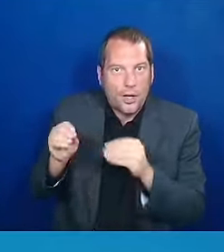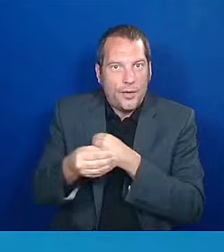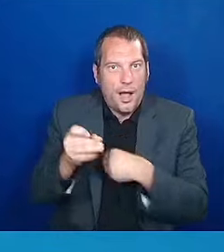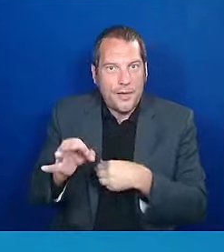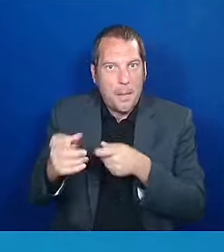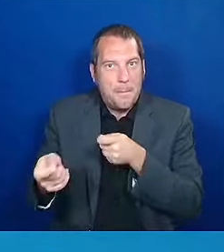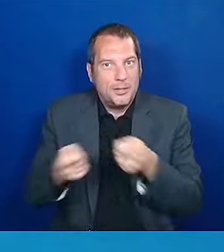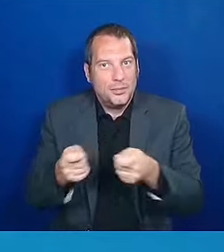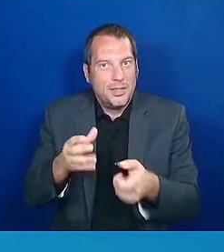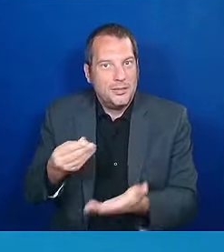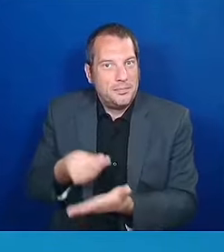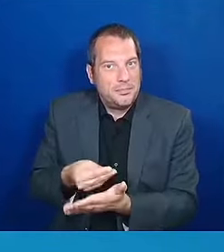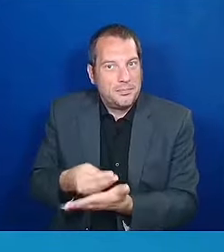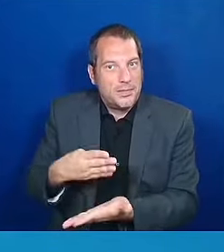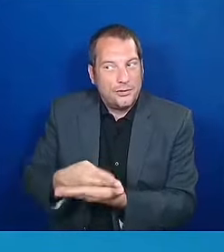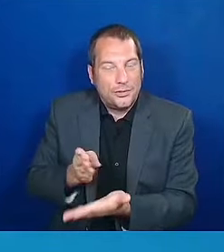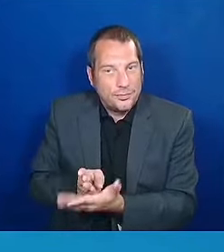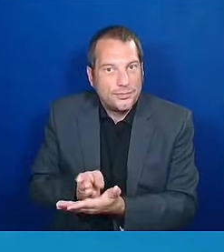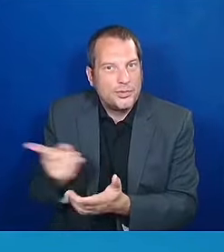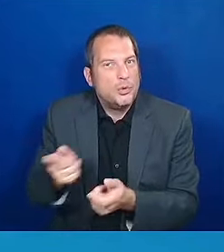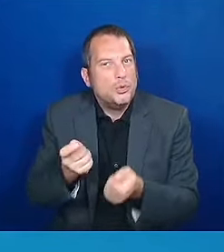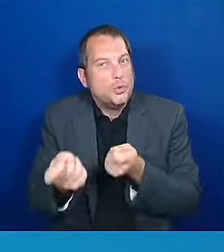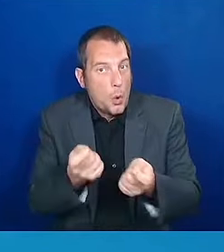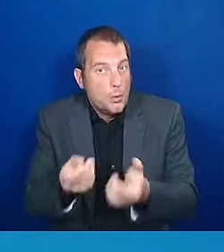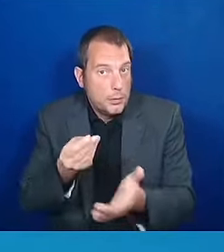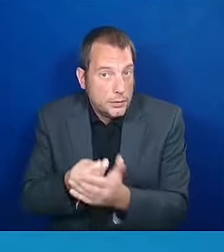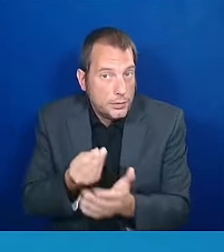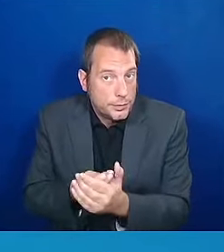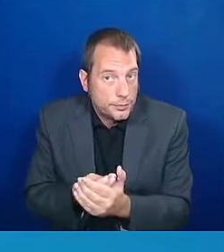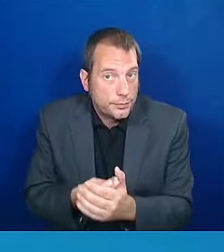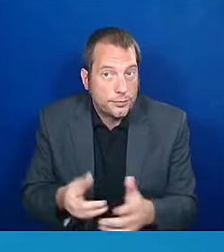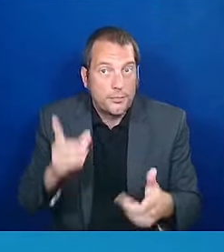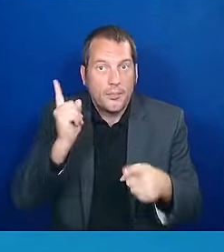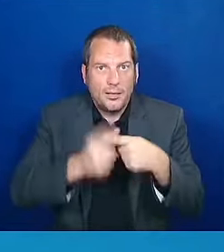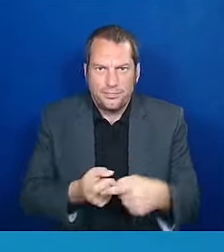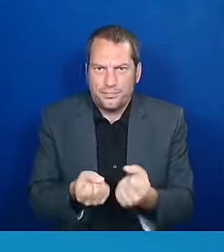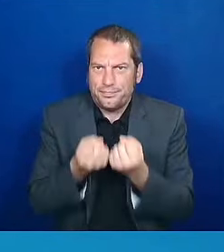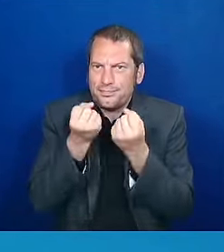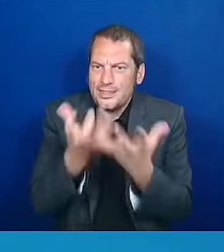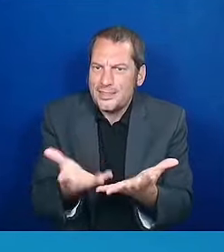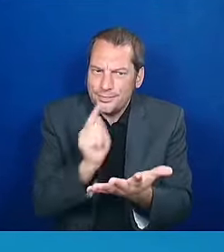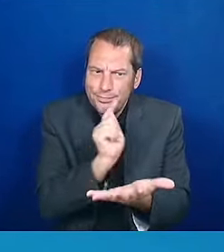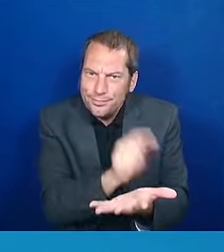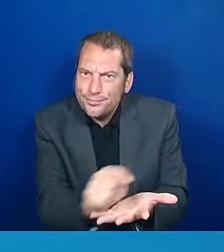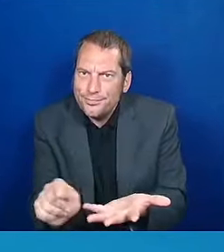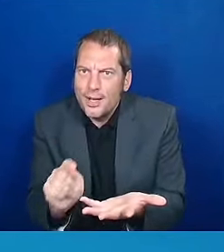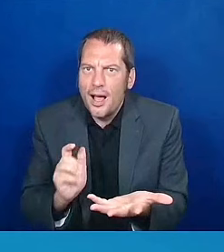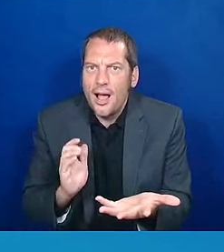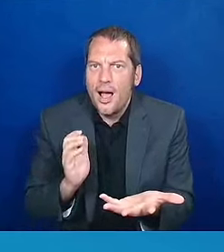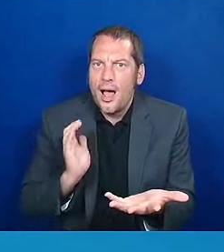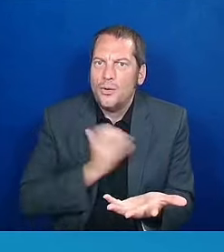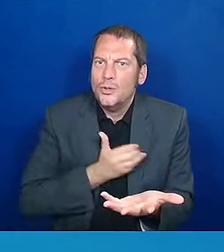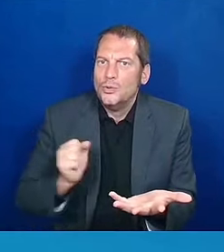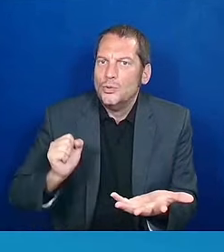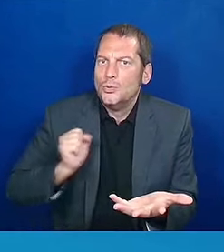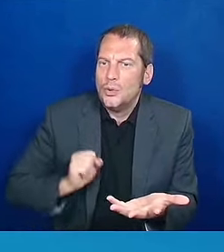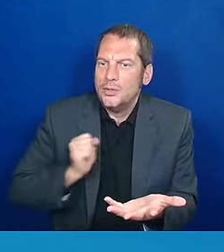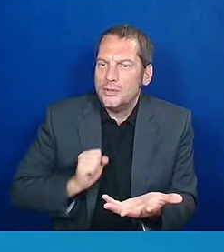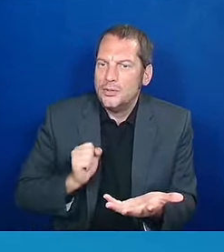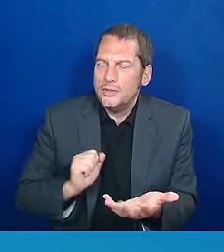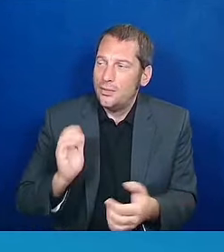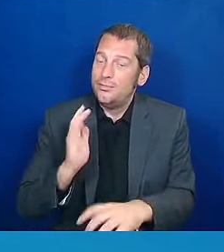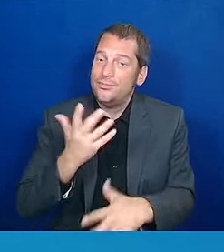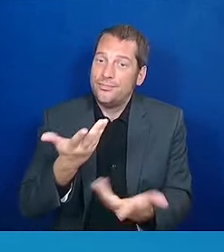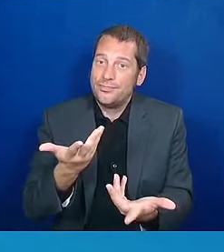And, of course, a member of our sorority. The promise of America. The